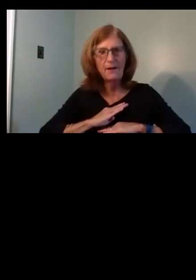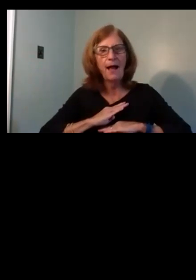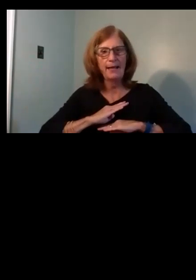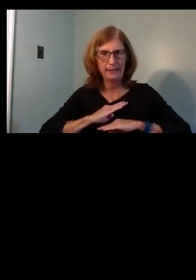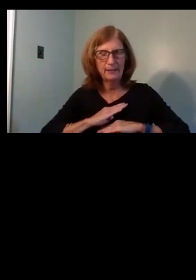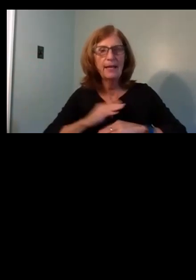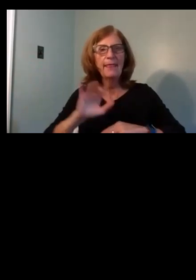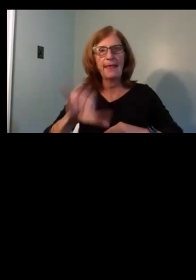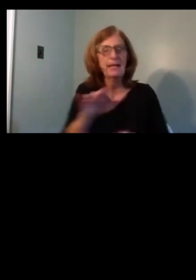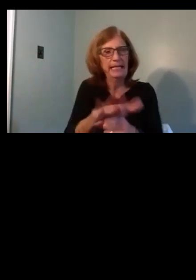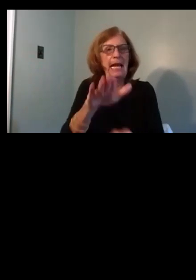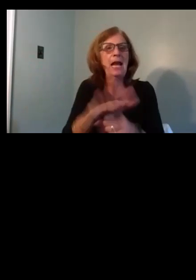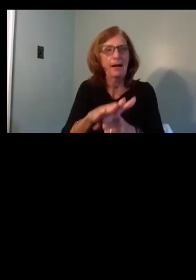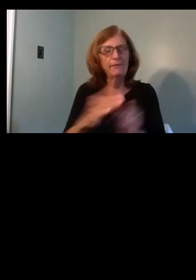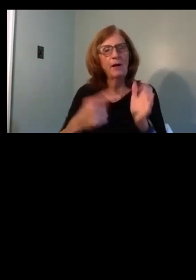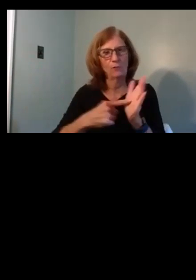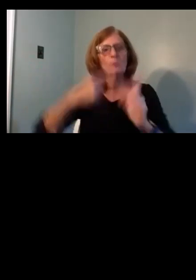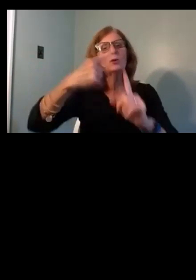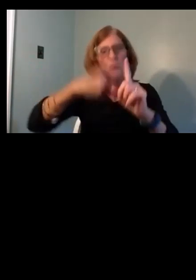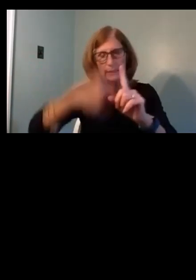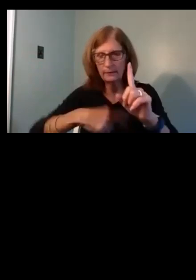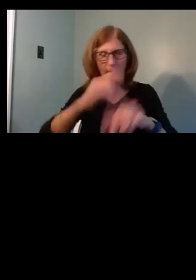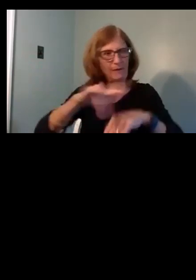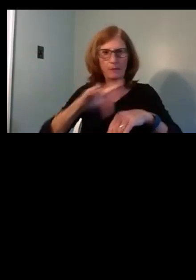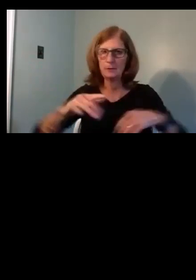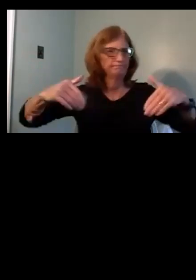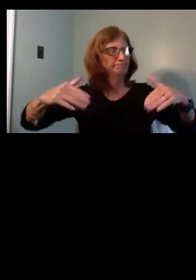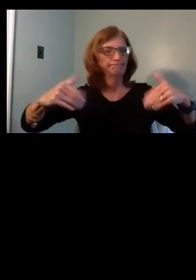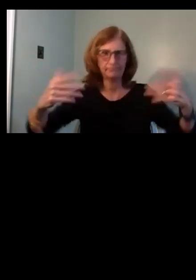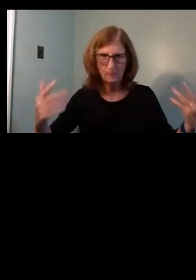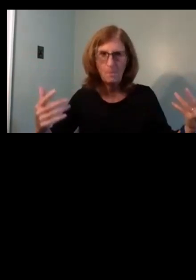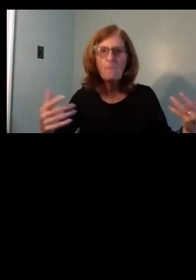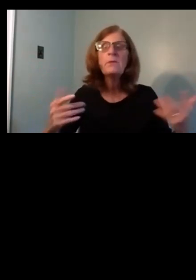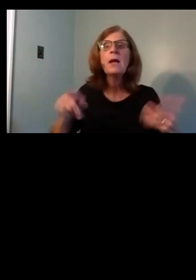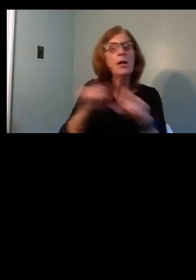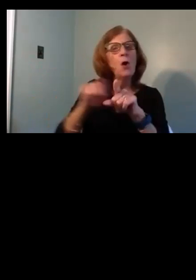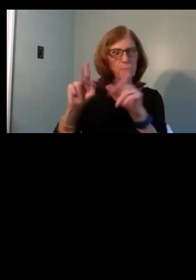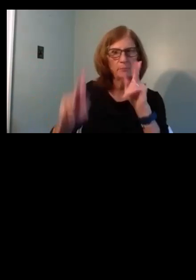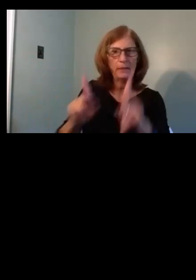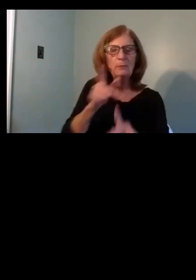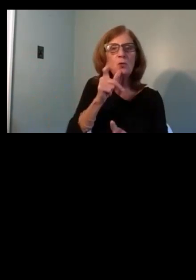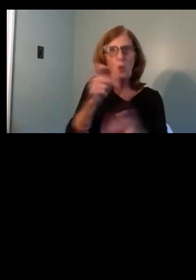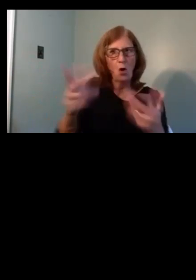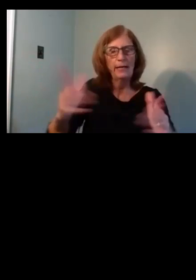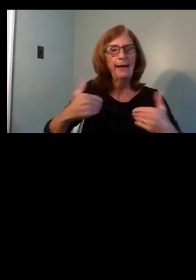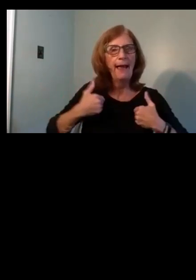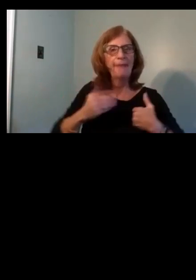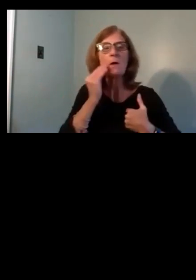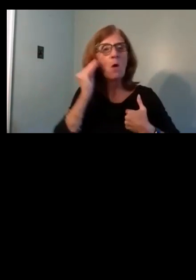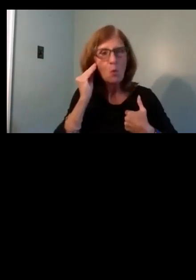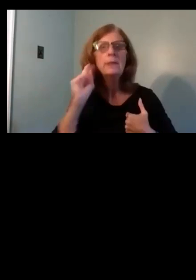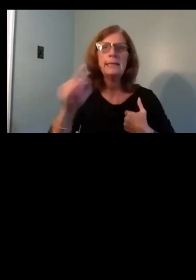to create affordable rental units and to support current homeowners through our assistance program. Next slide.